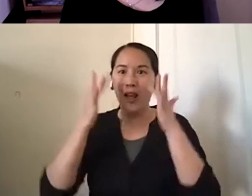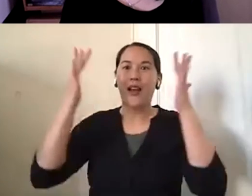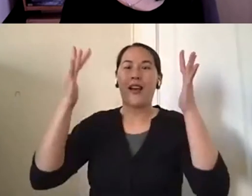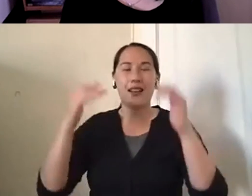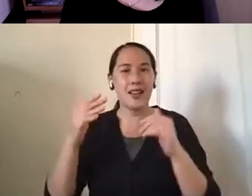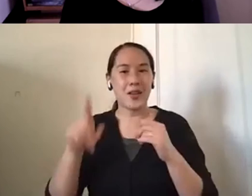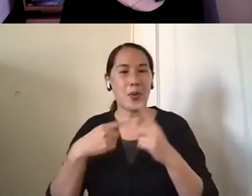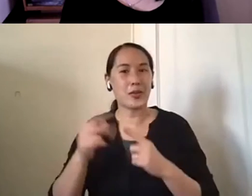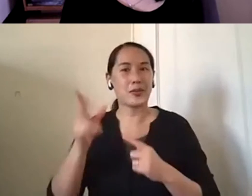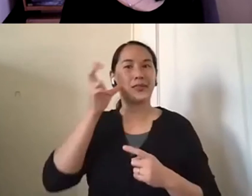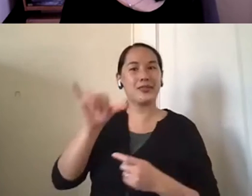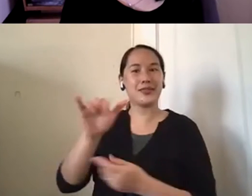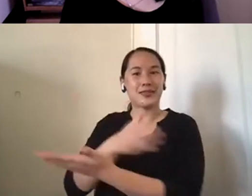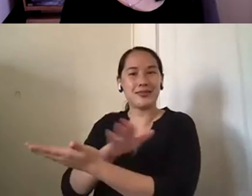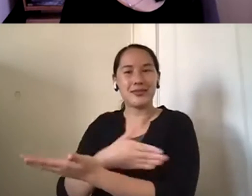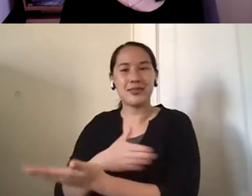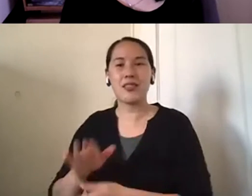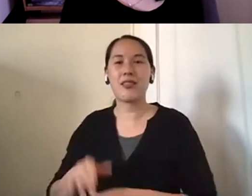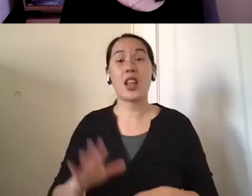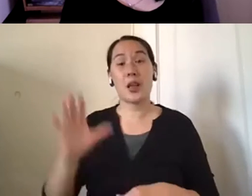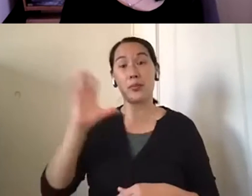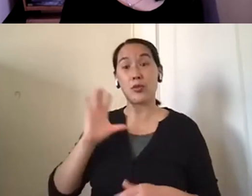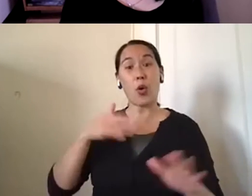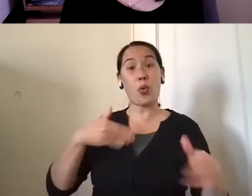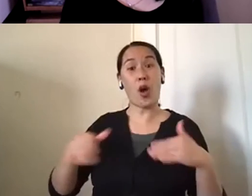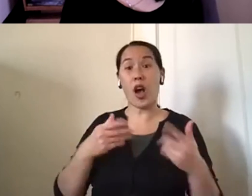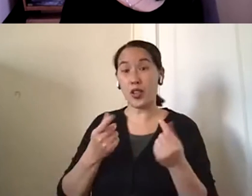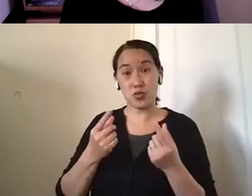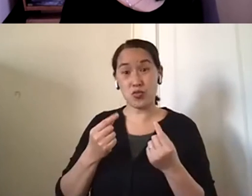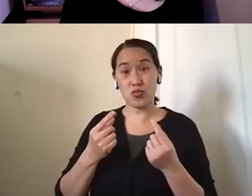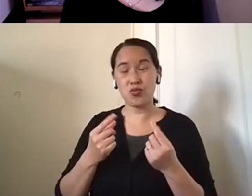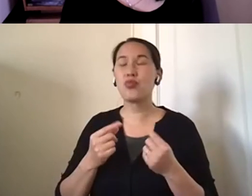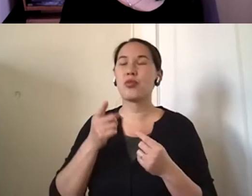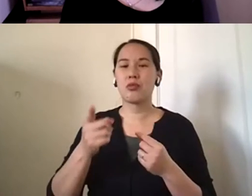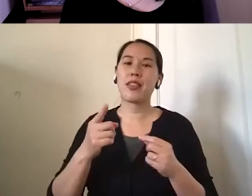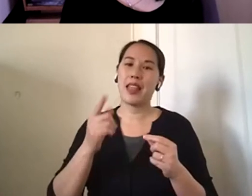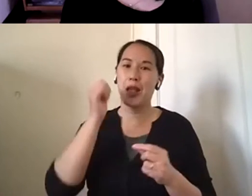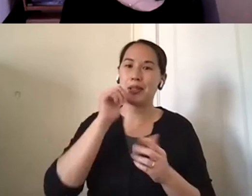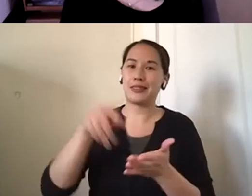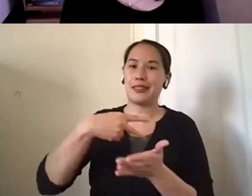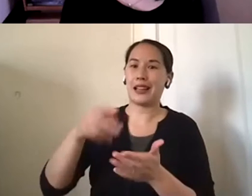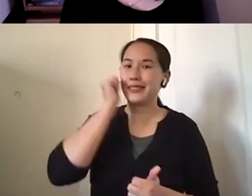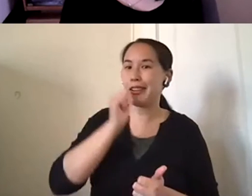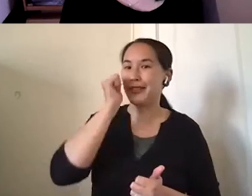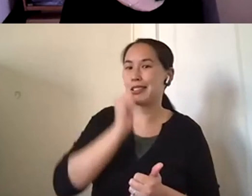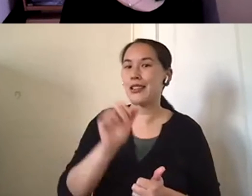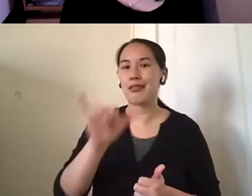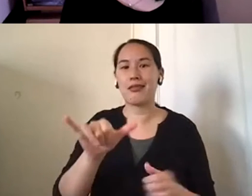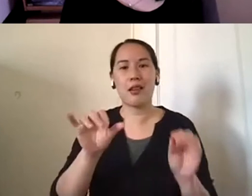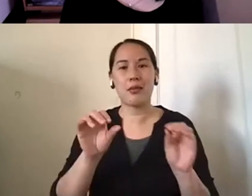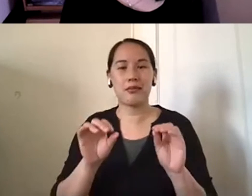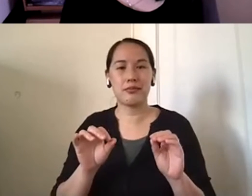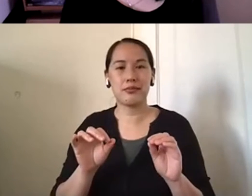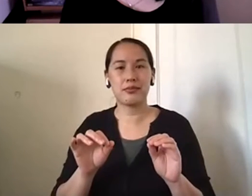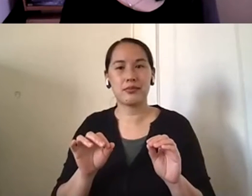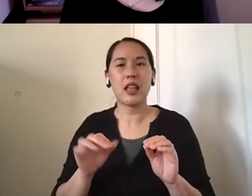Um, and before, when he was walking, um, they would make it a point to dance almost every day. And that was more of, um, it, it served